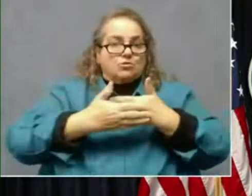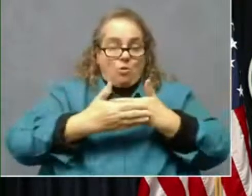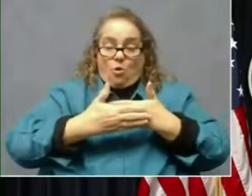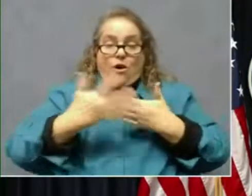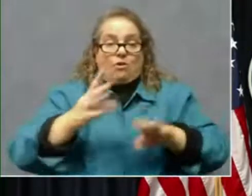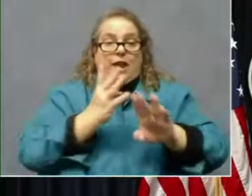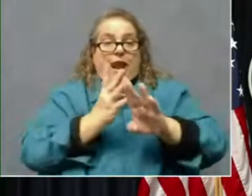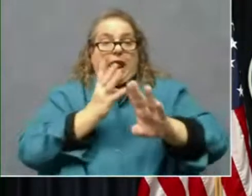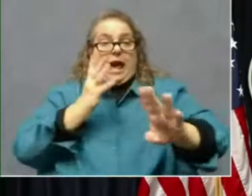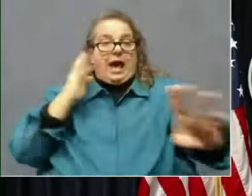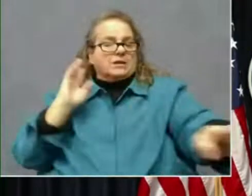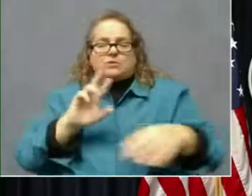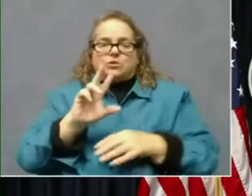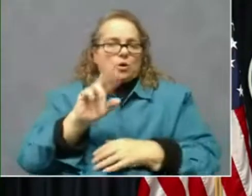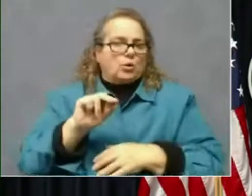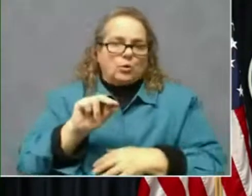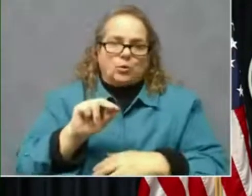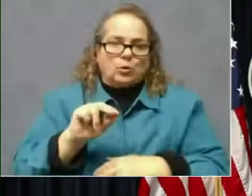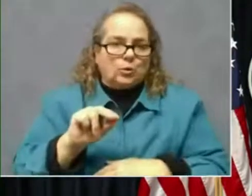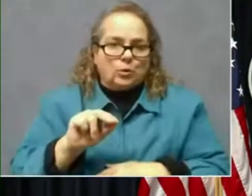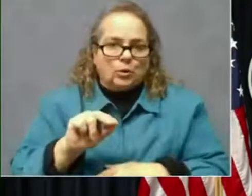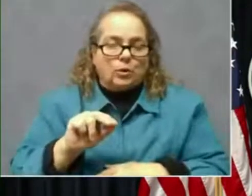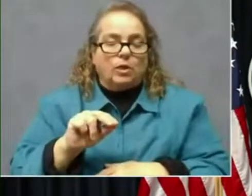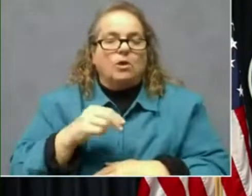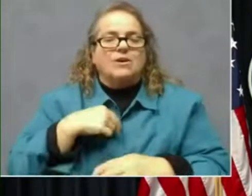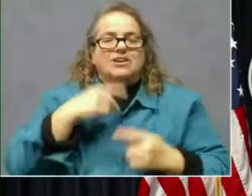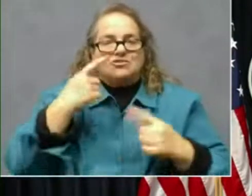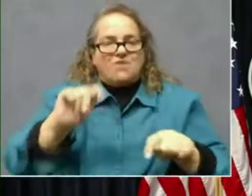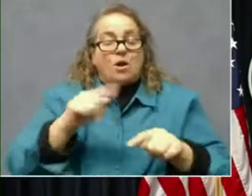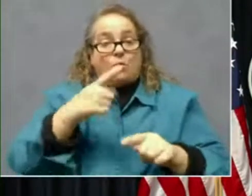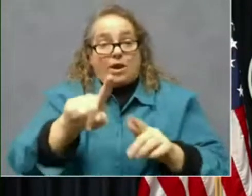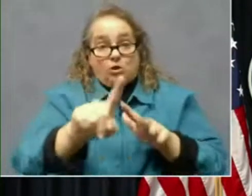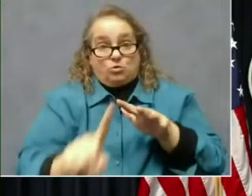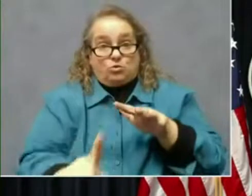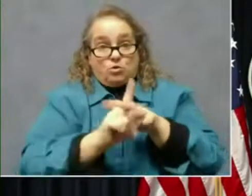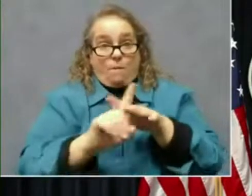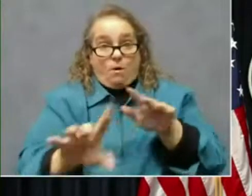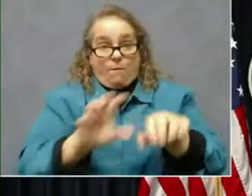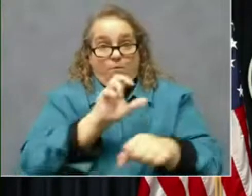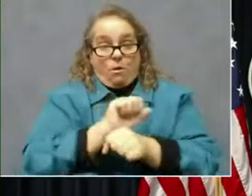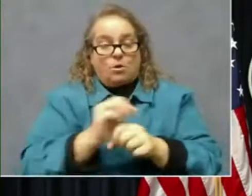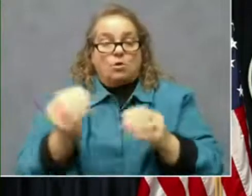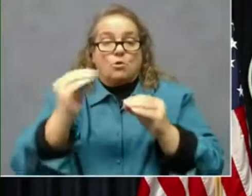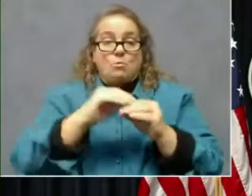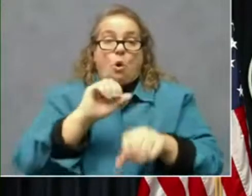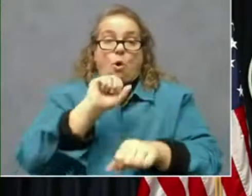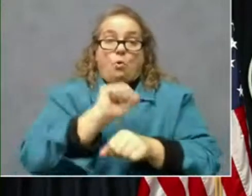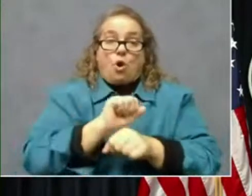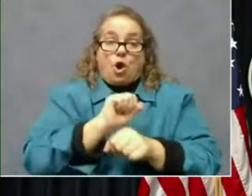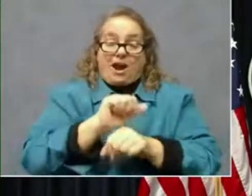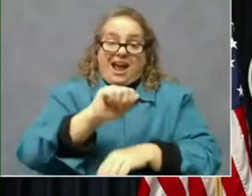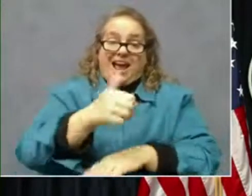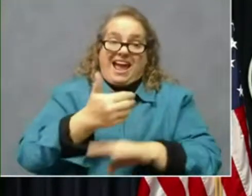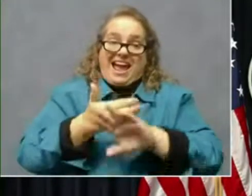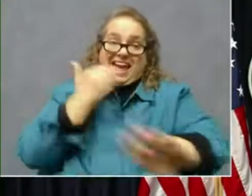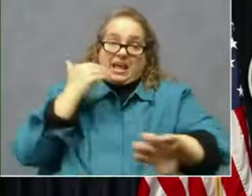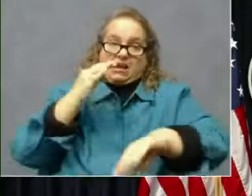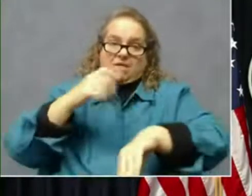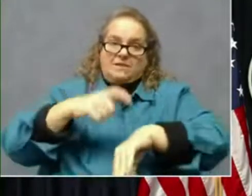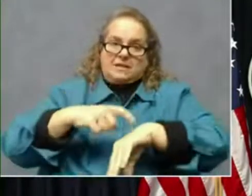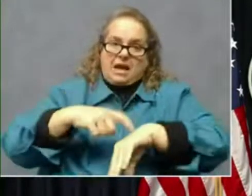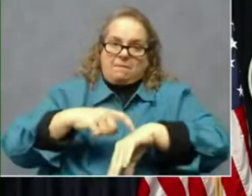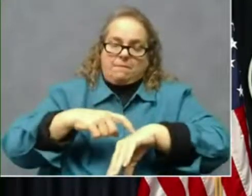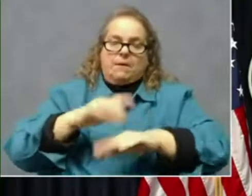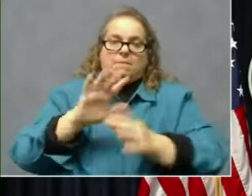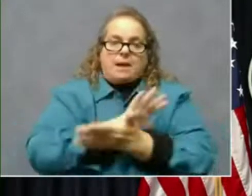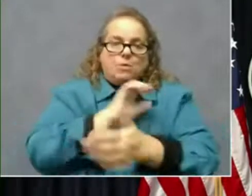appointment, the more work that can be done ahead of time, in your paperwork, in the questions that you need to be asked before you get it, the